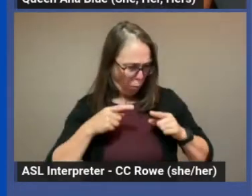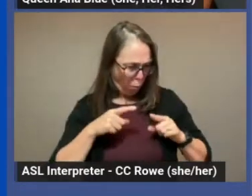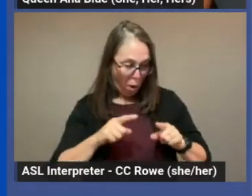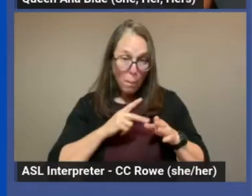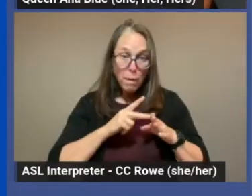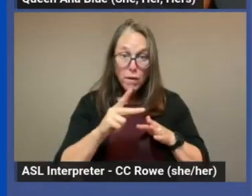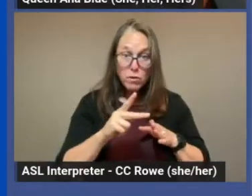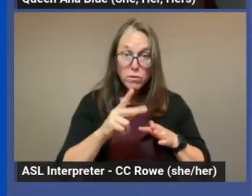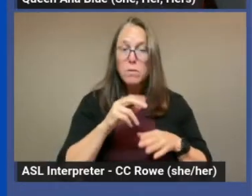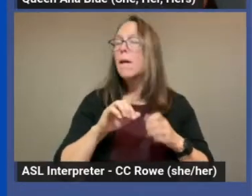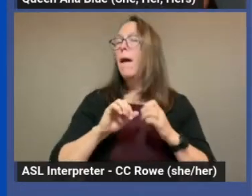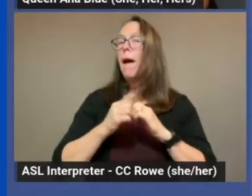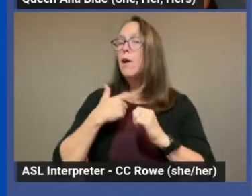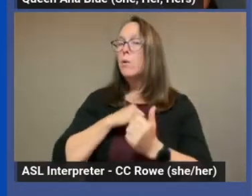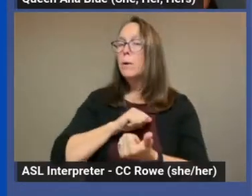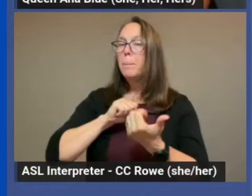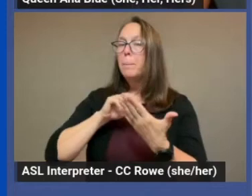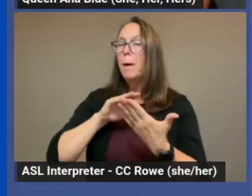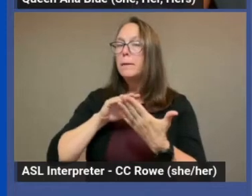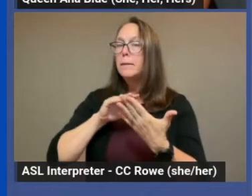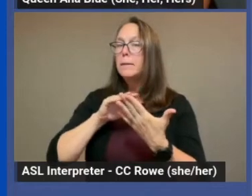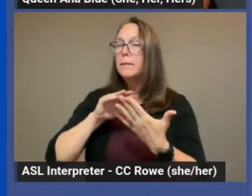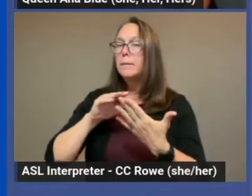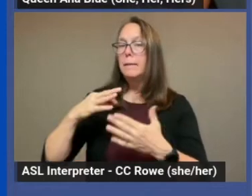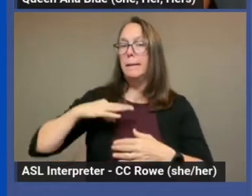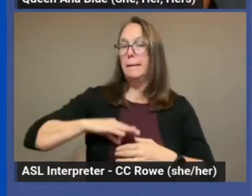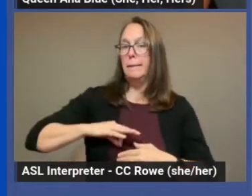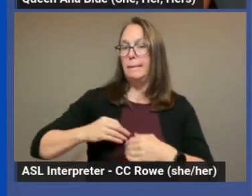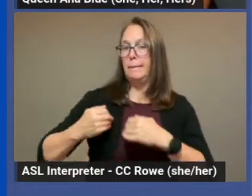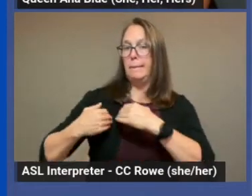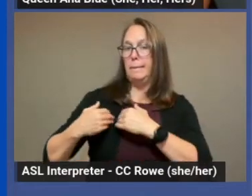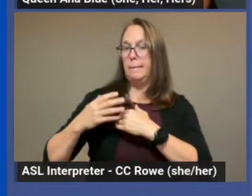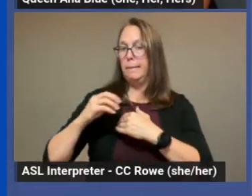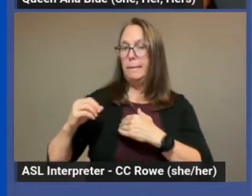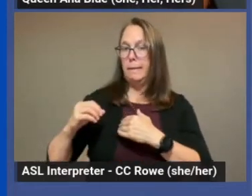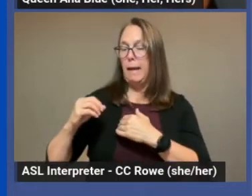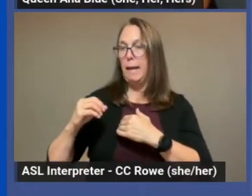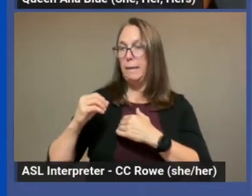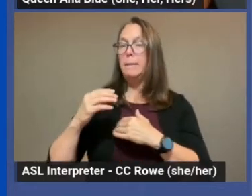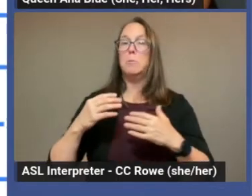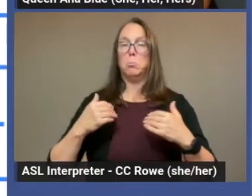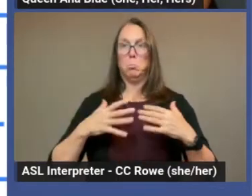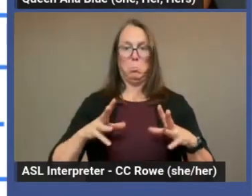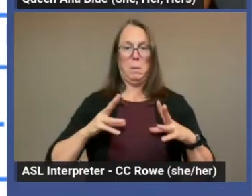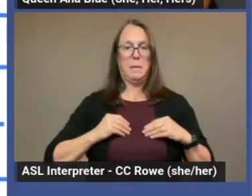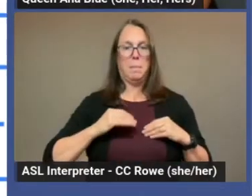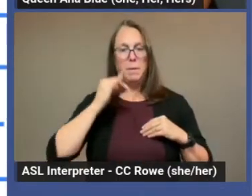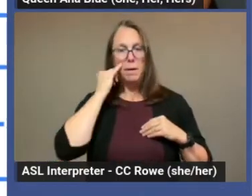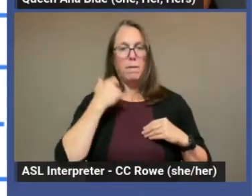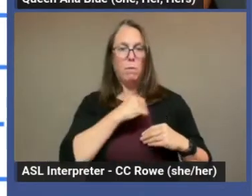And how do we practice accountability and contrition when we make mistakes as professionals?